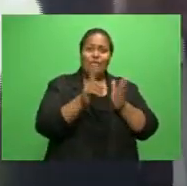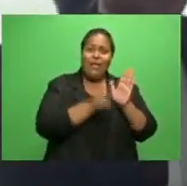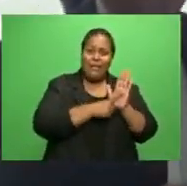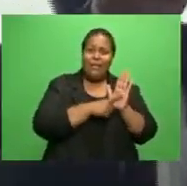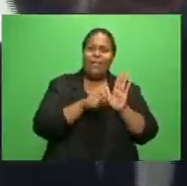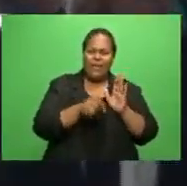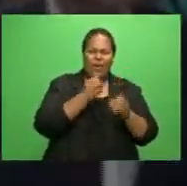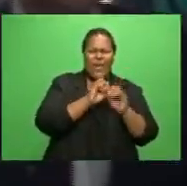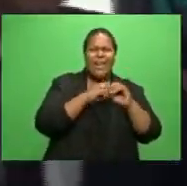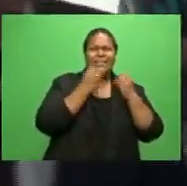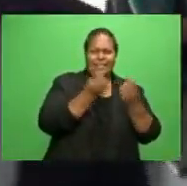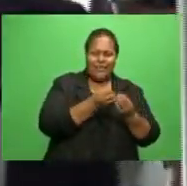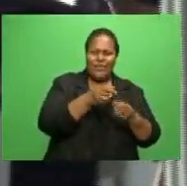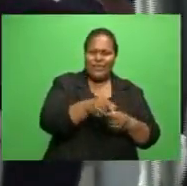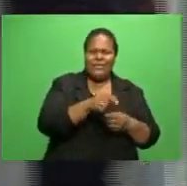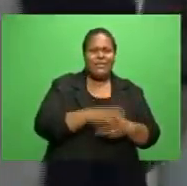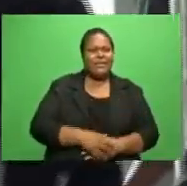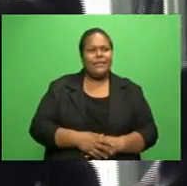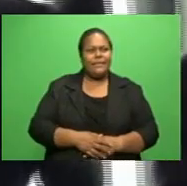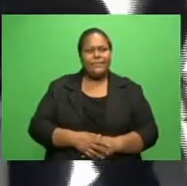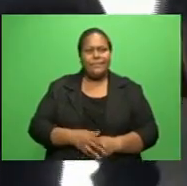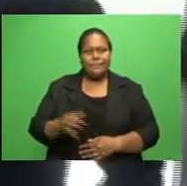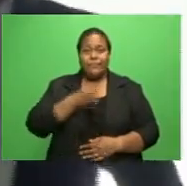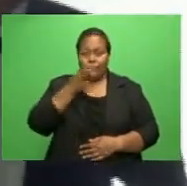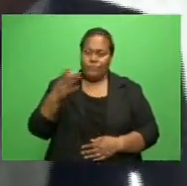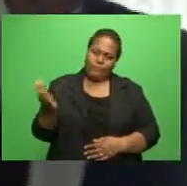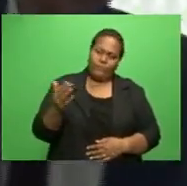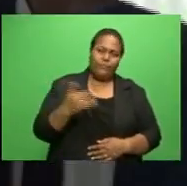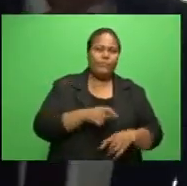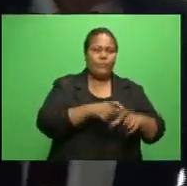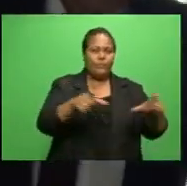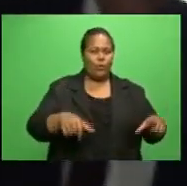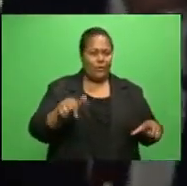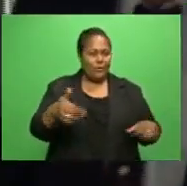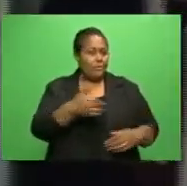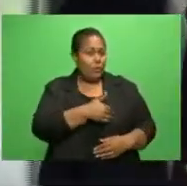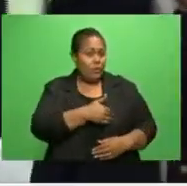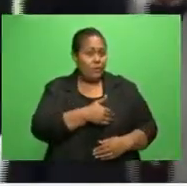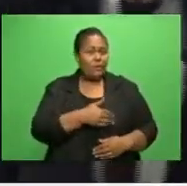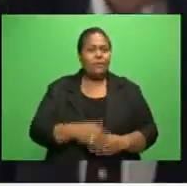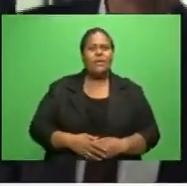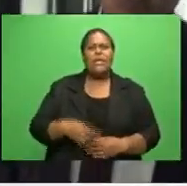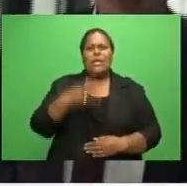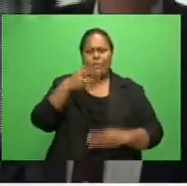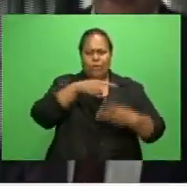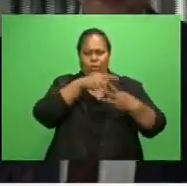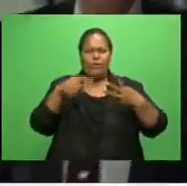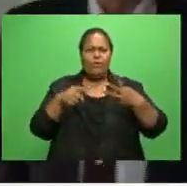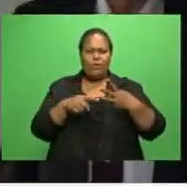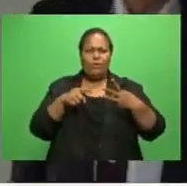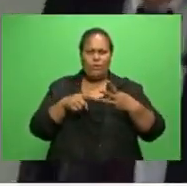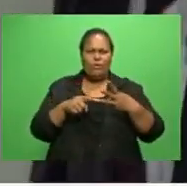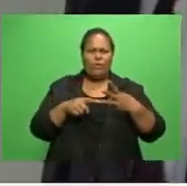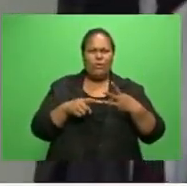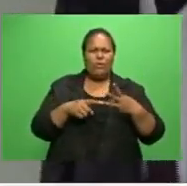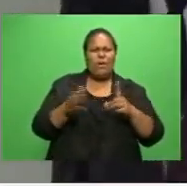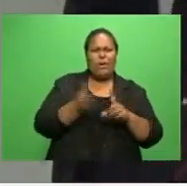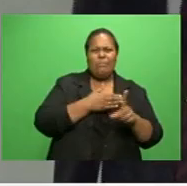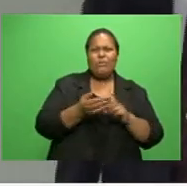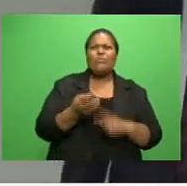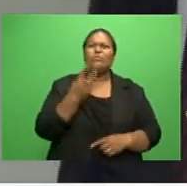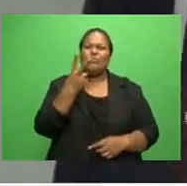month. Farid's case was called in court for mention this morning. He is charged with three counts of indecent assault against two female